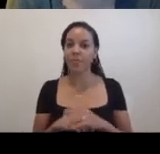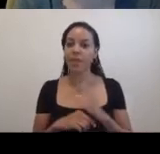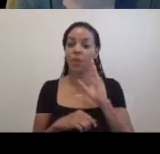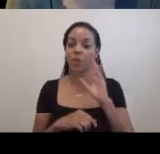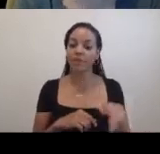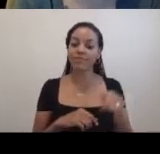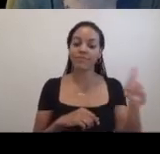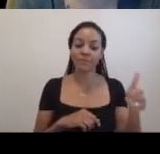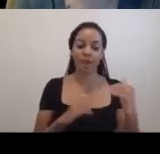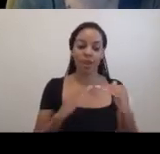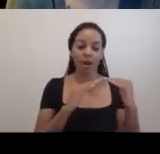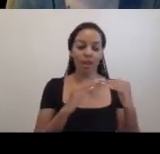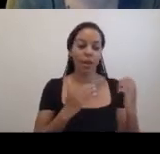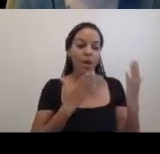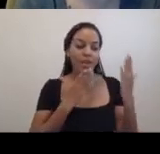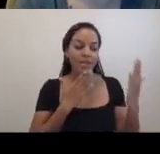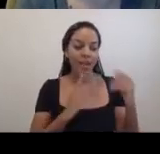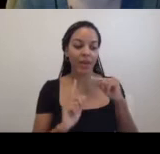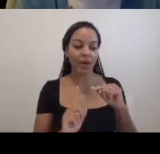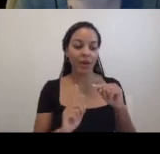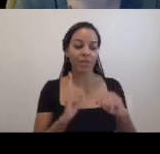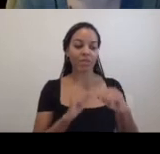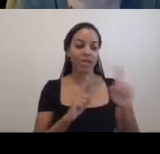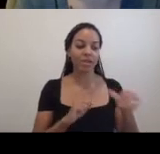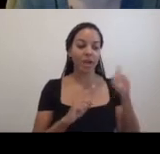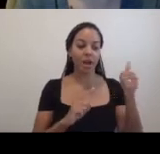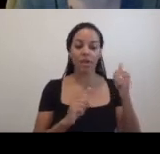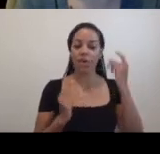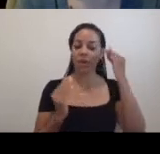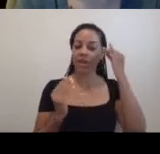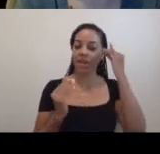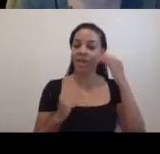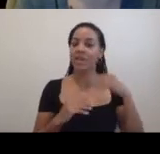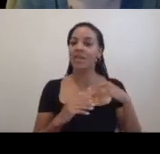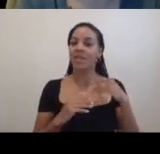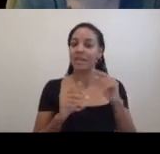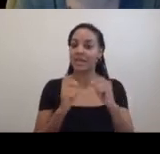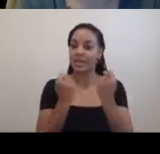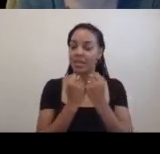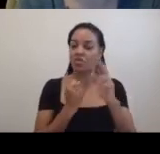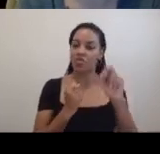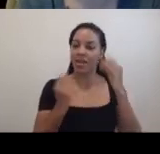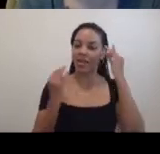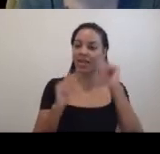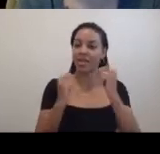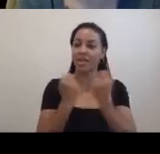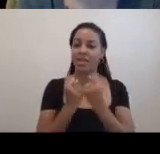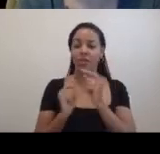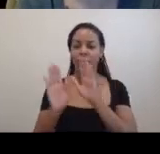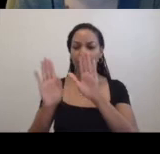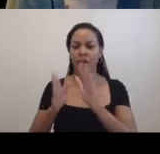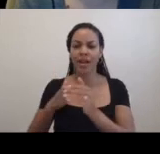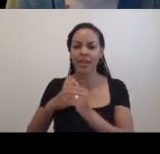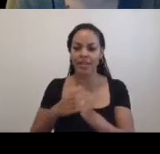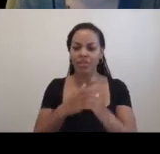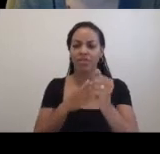Residencies, I'd like to thank her and the entire Rethinking Residencies team and members for their intrepid leadership and vision, as well as